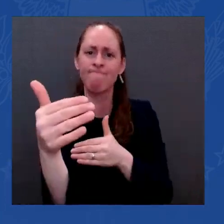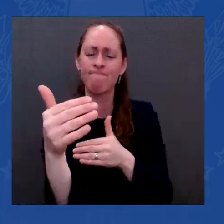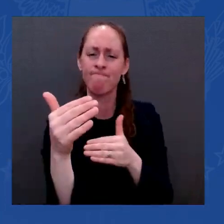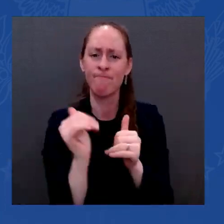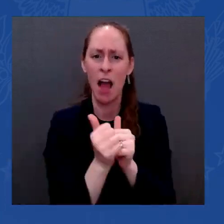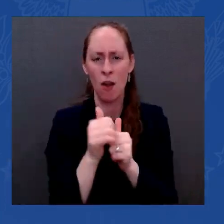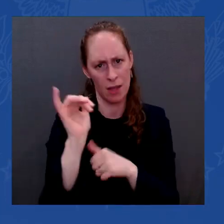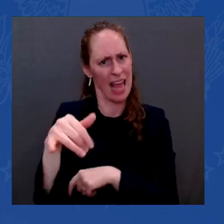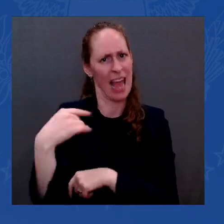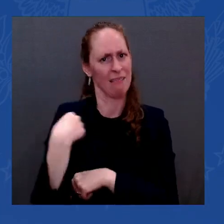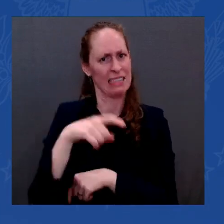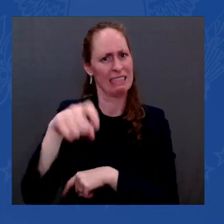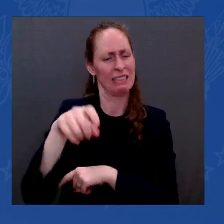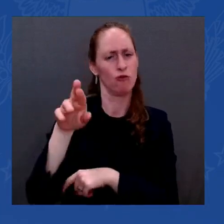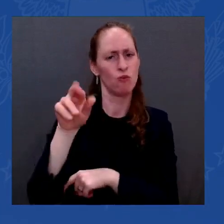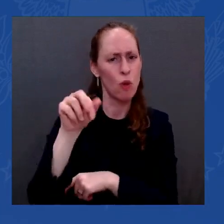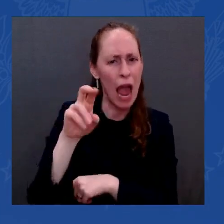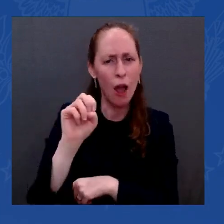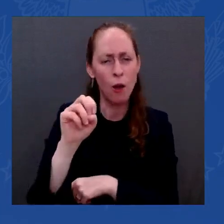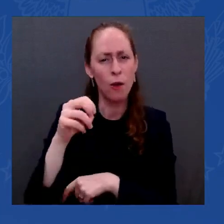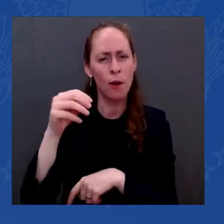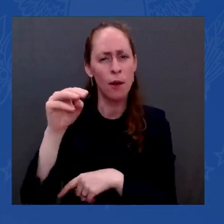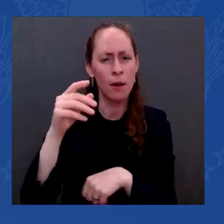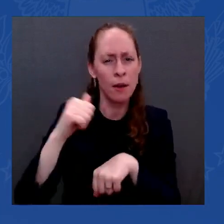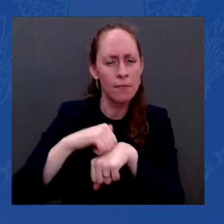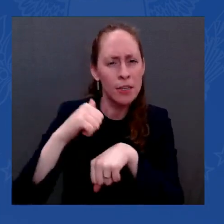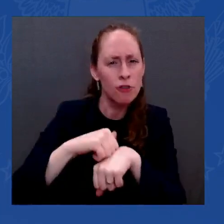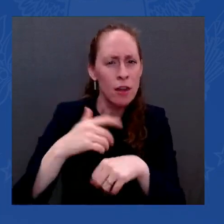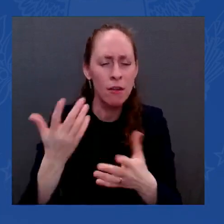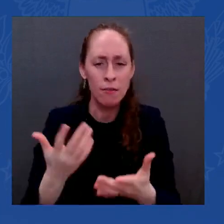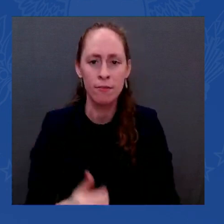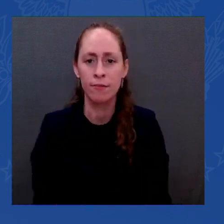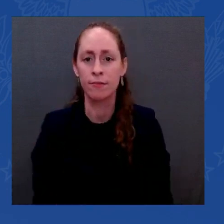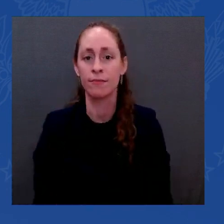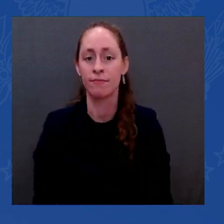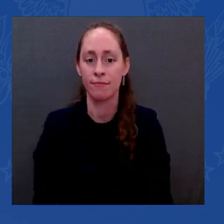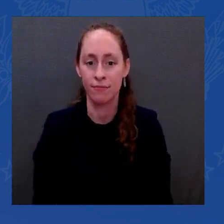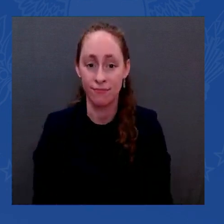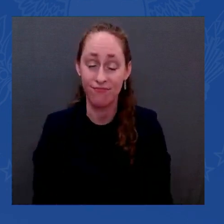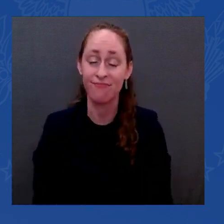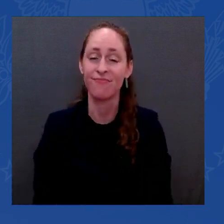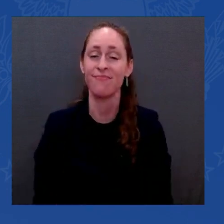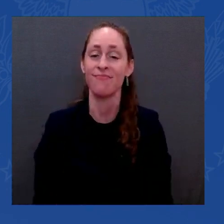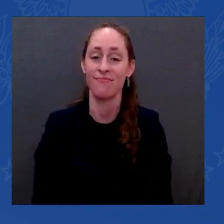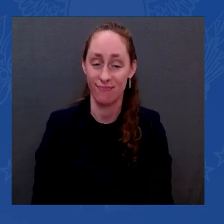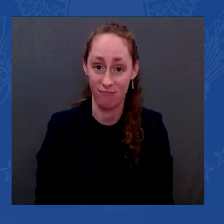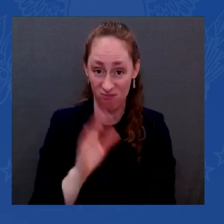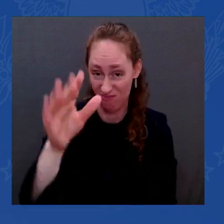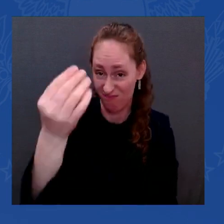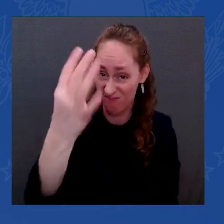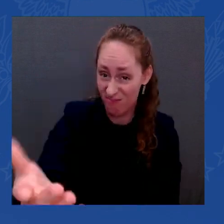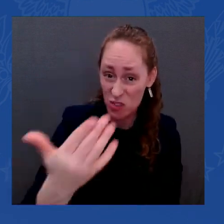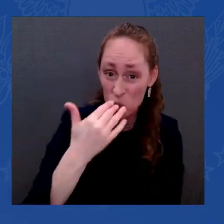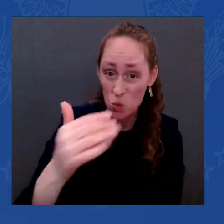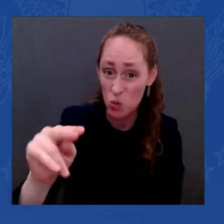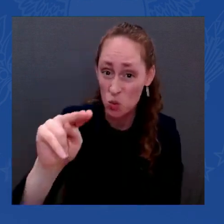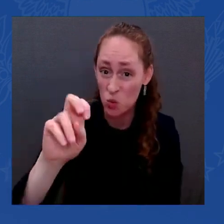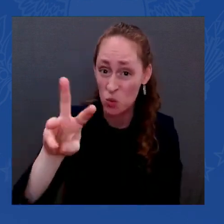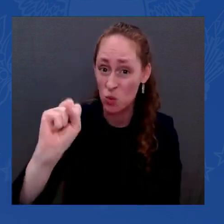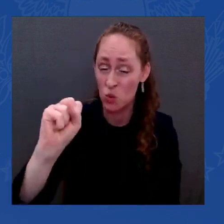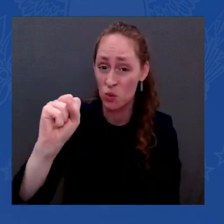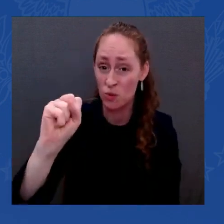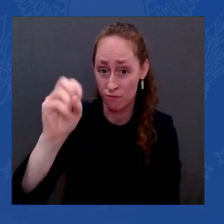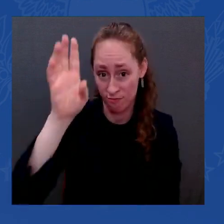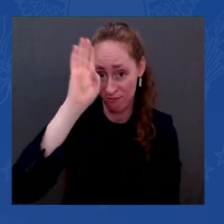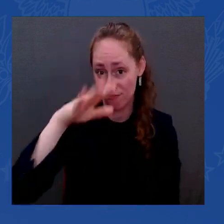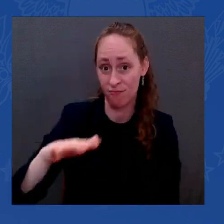Well, sir, the good news is we are currently the second largest producer in the world, and we have — and this may be a little